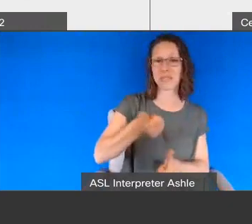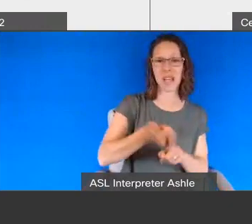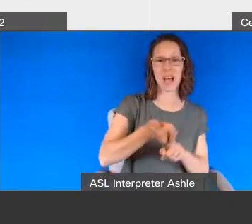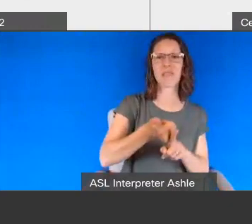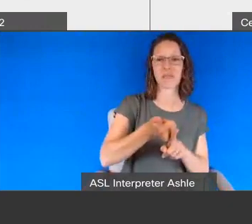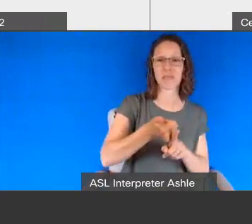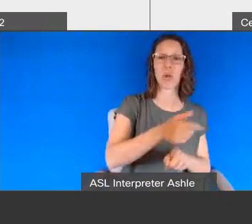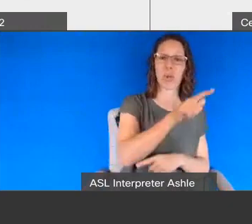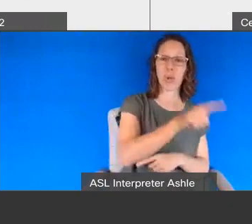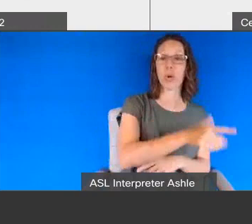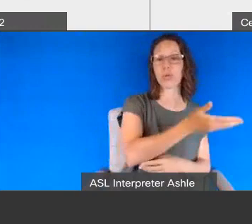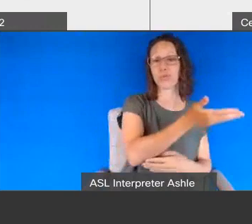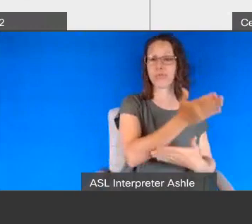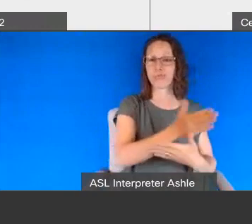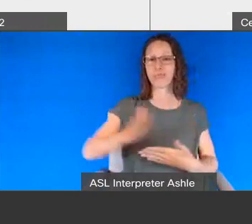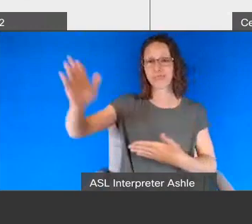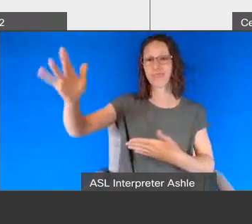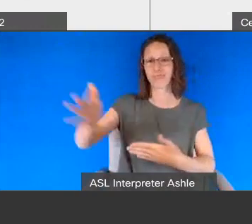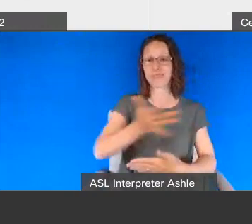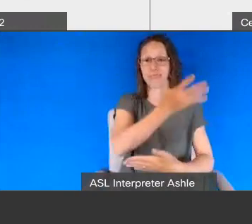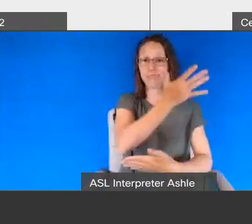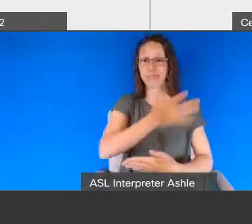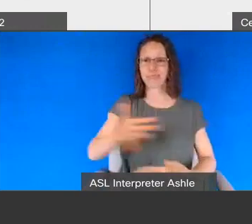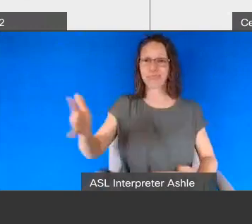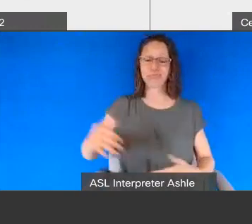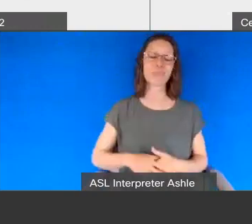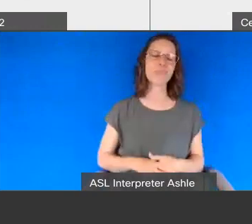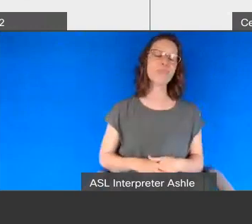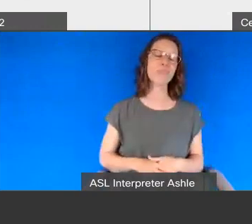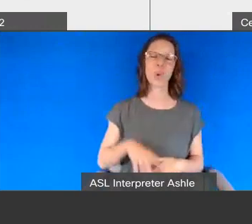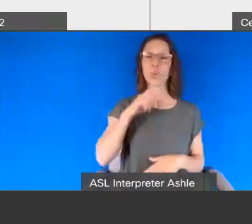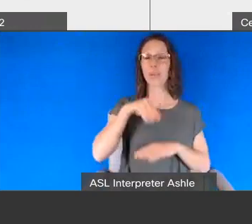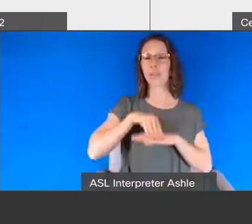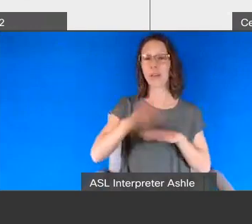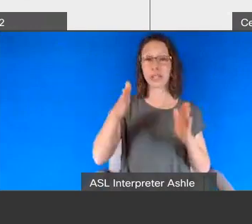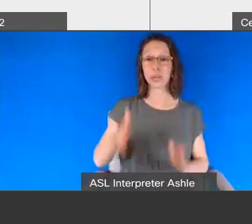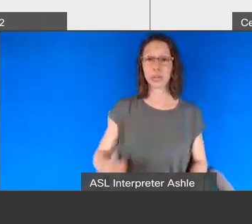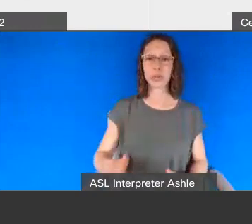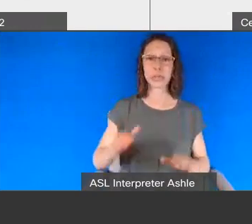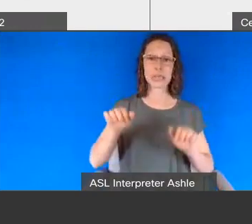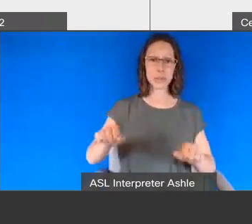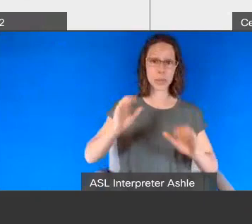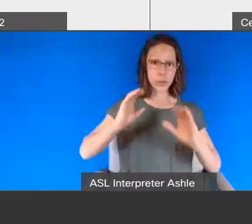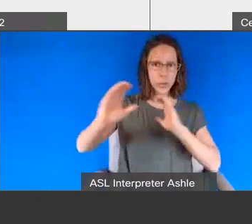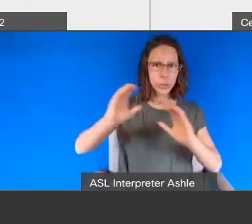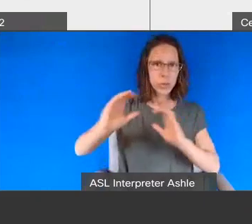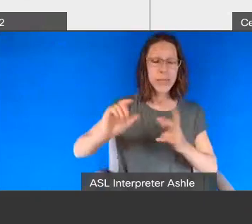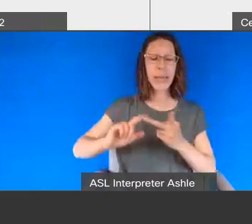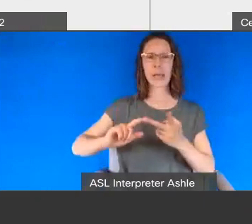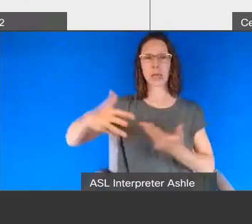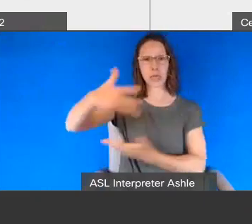we talk about the fact that it affects the person's ability to communicate interact socially